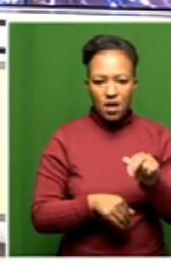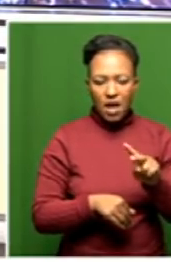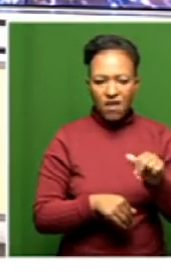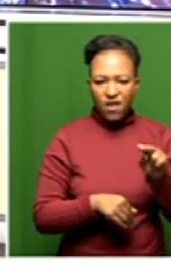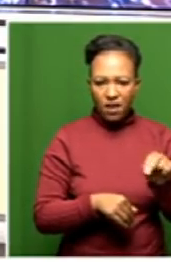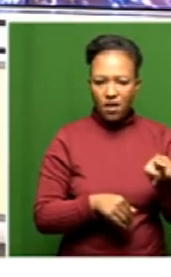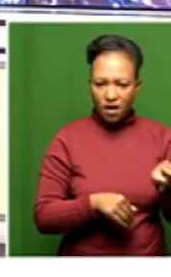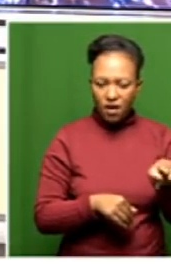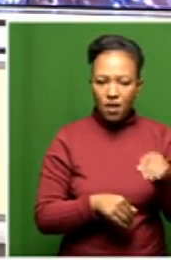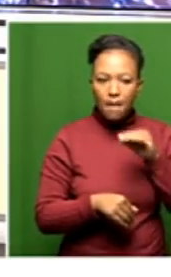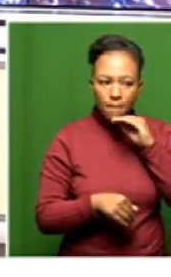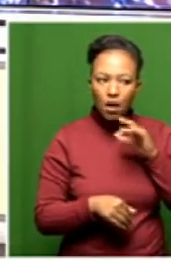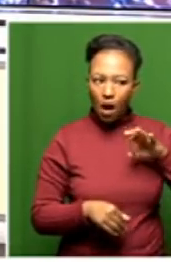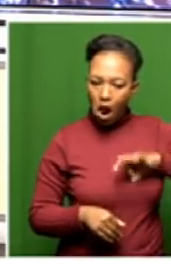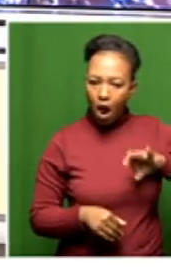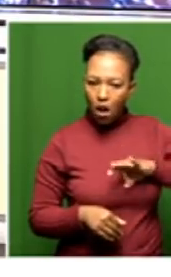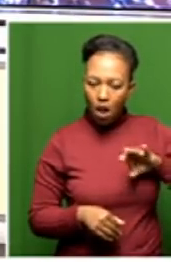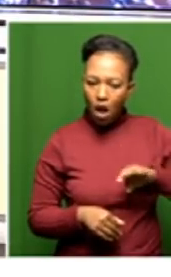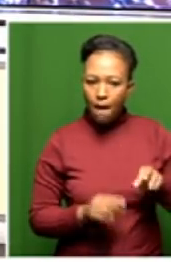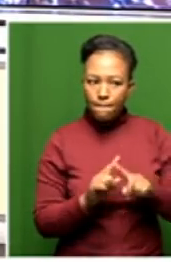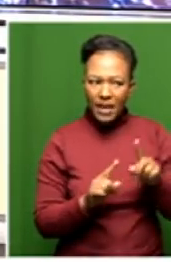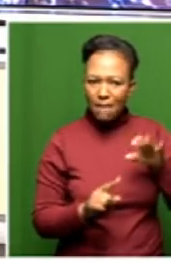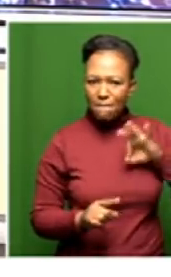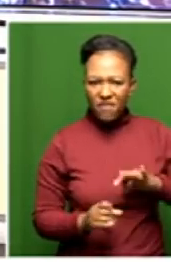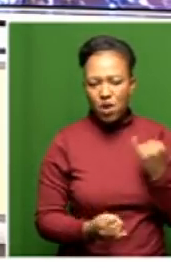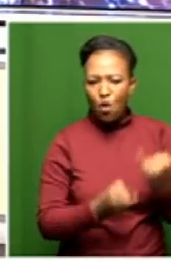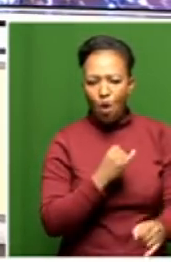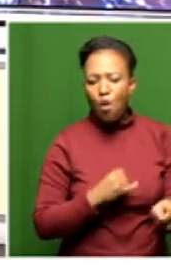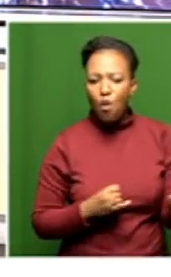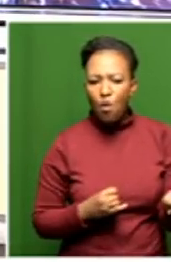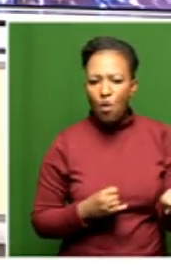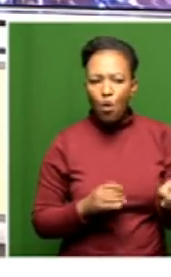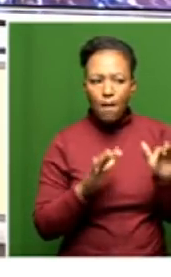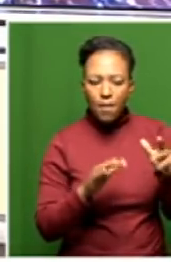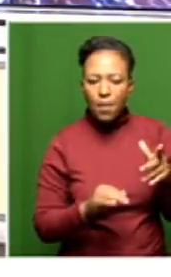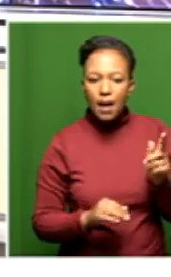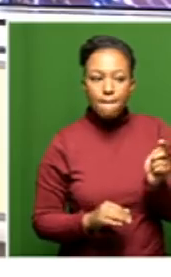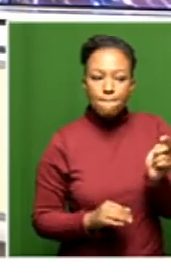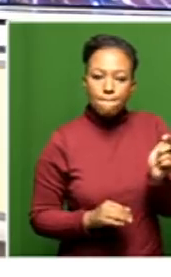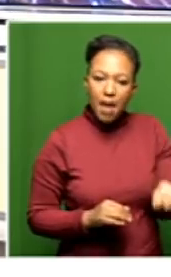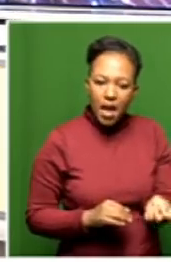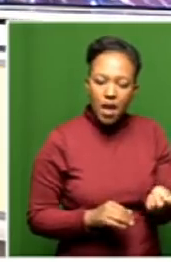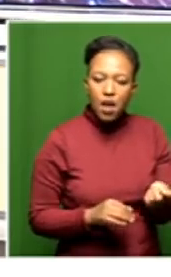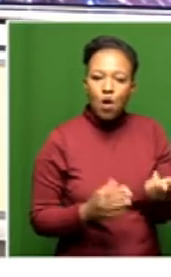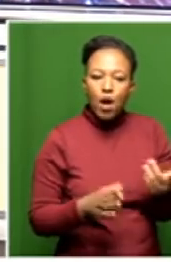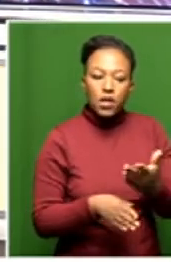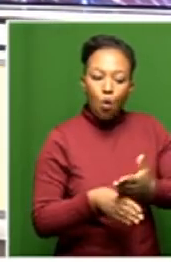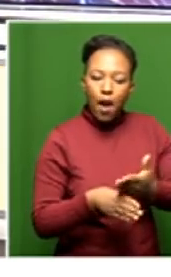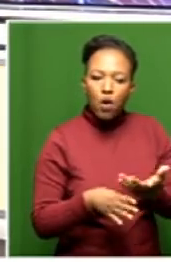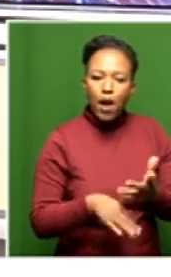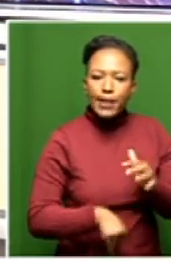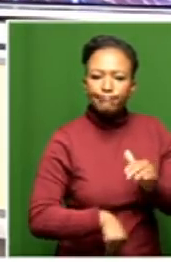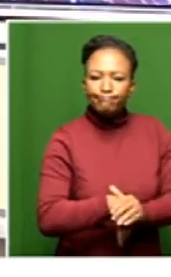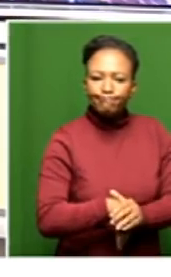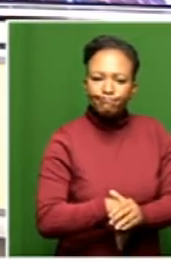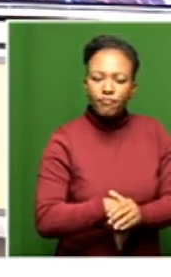deriving benefit unduly because people are getting paid for working at your facility when they've